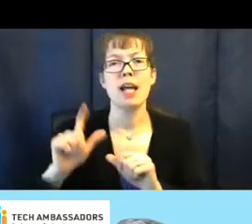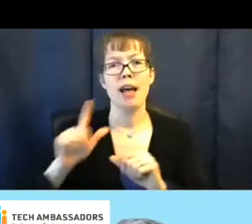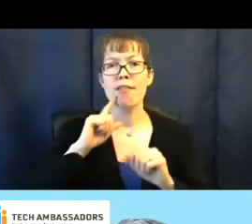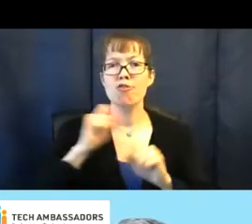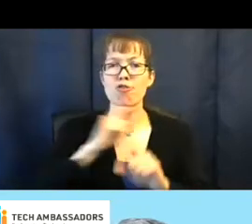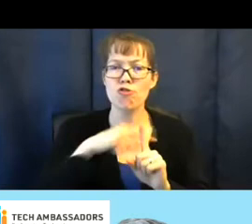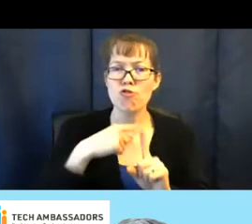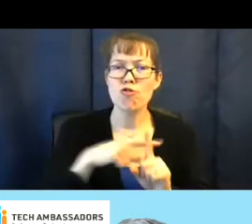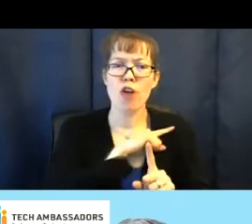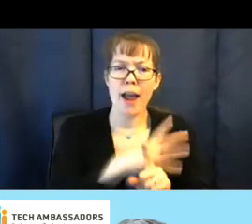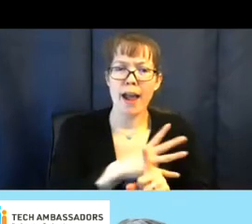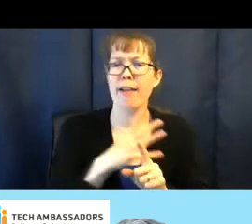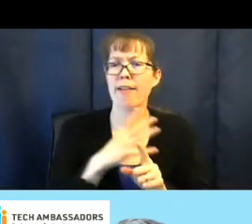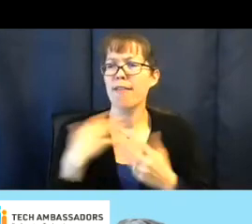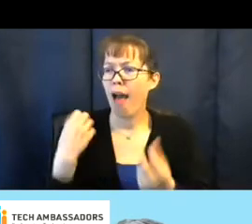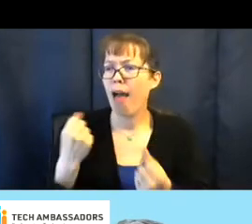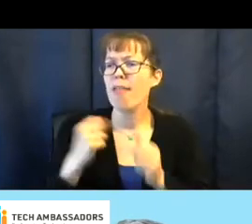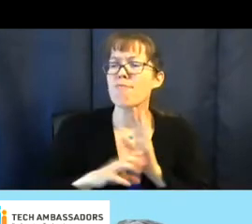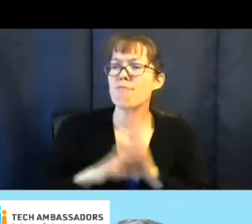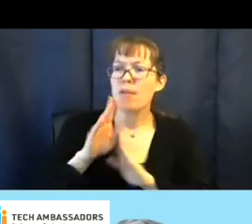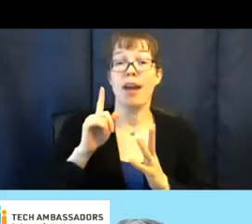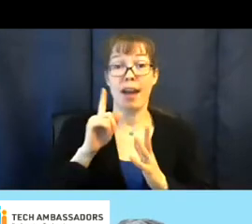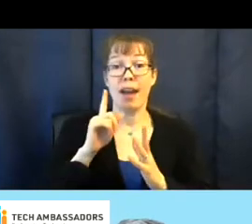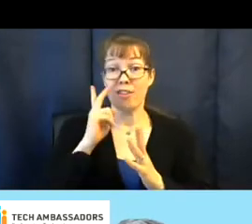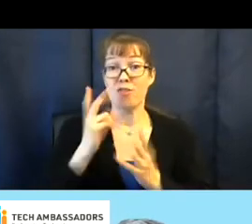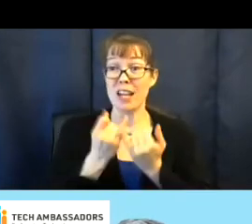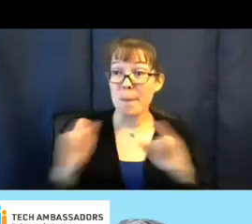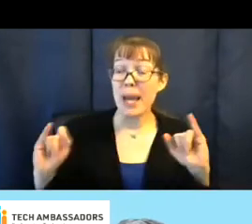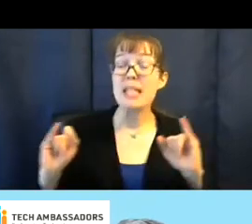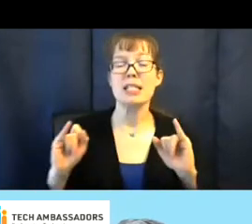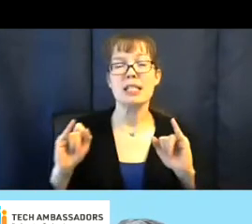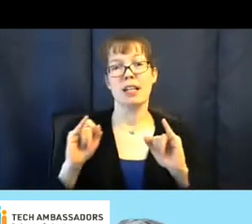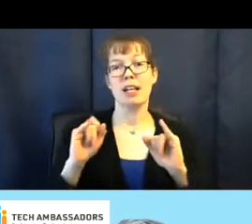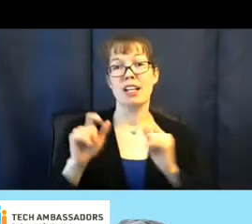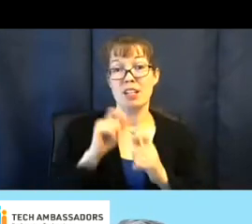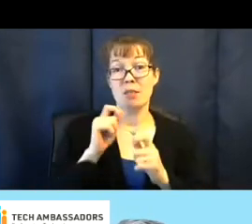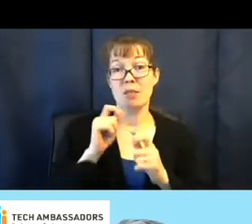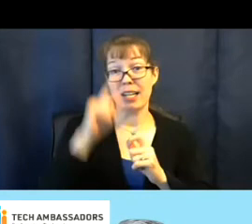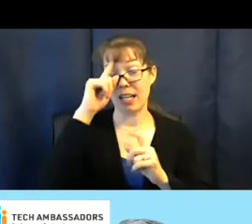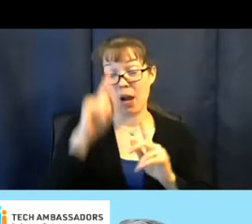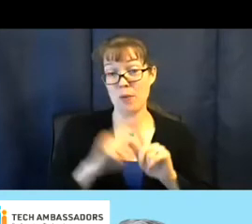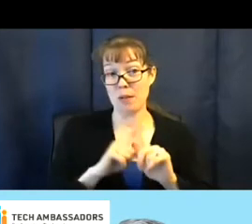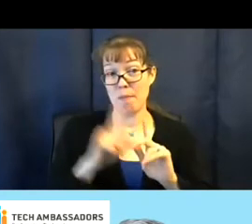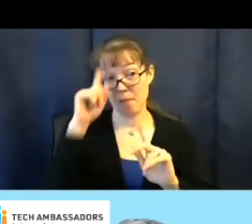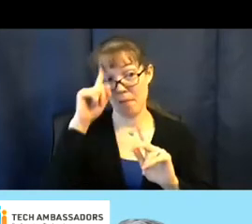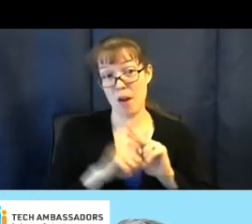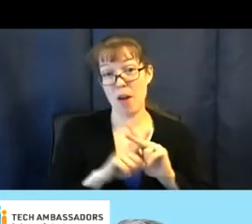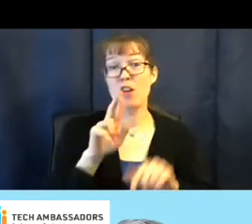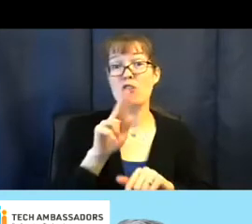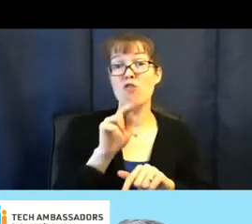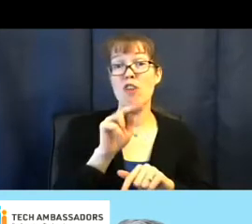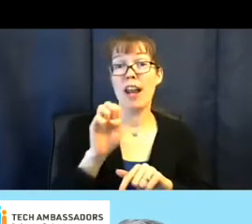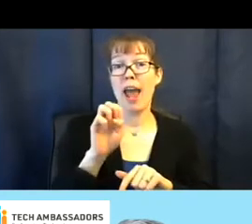they use technology to be more independent. And one example that specifically comes to mind is Renee Wood